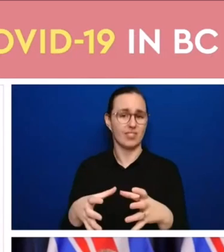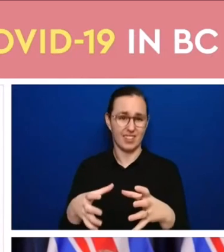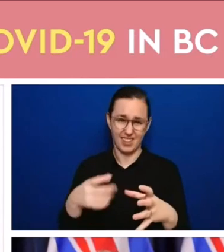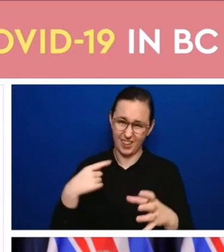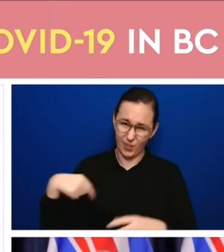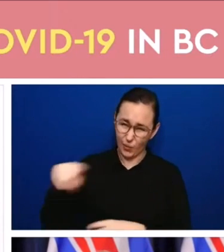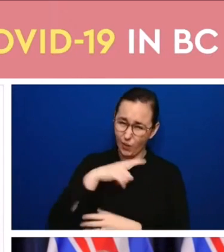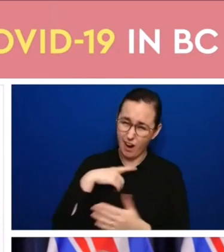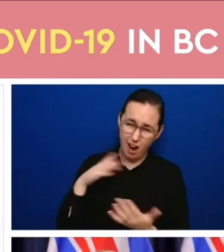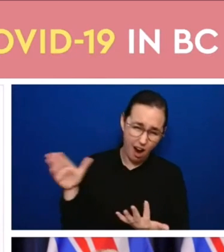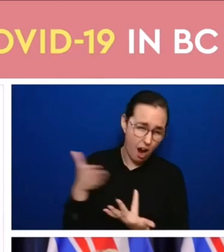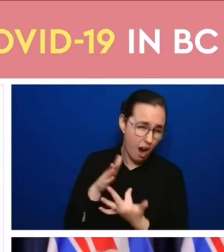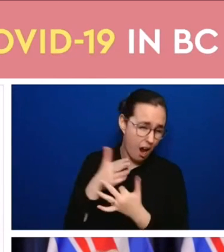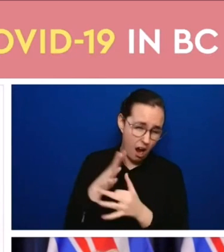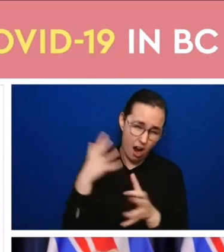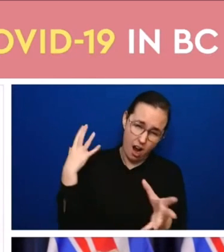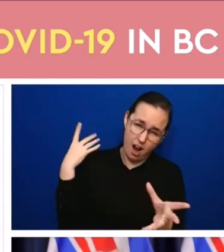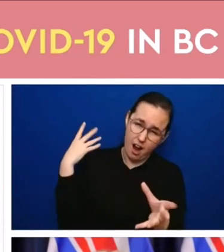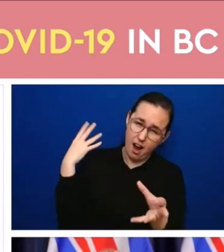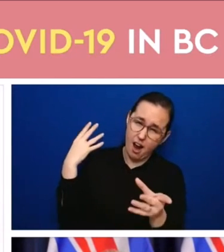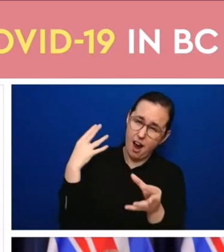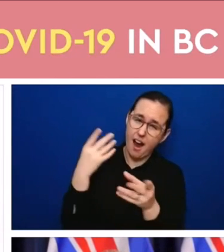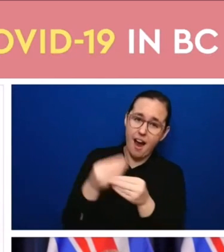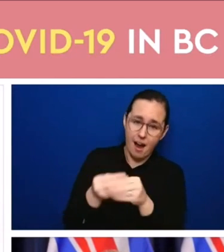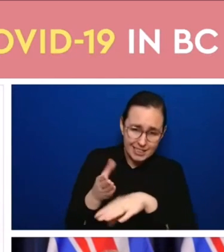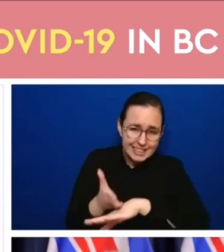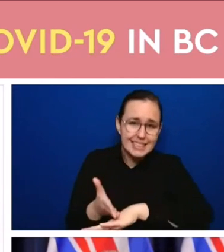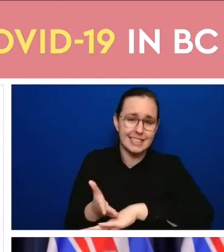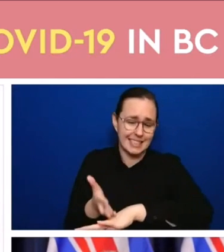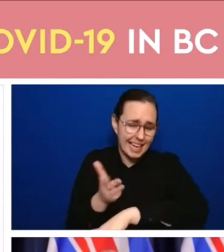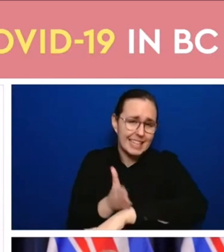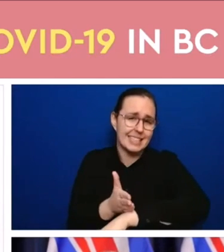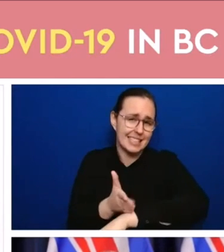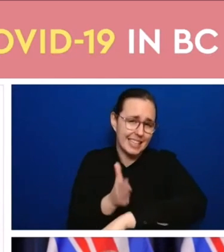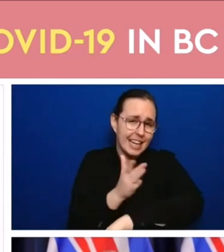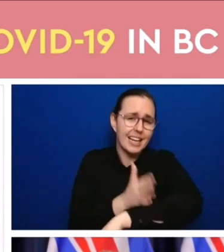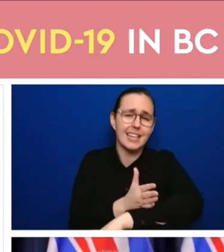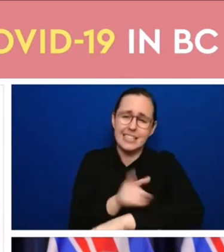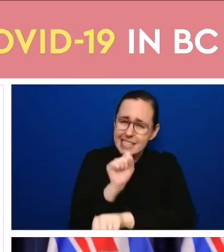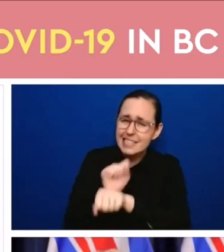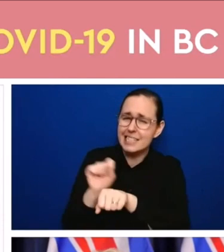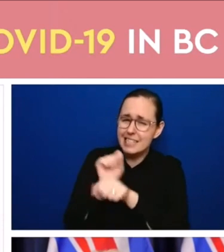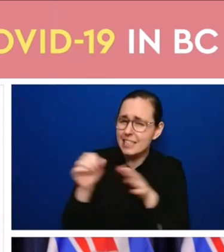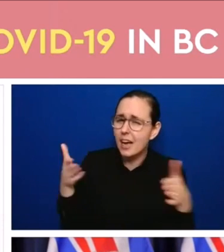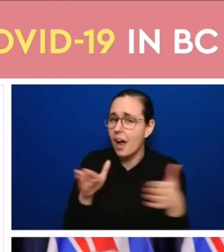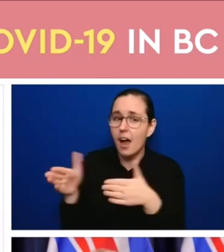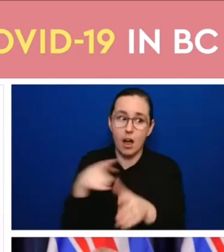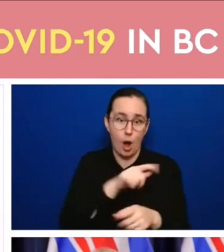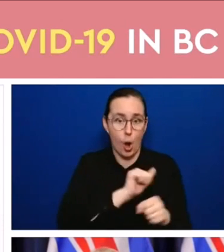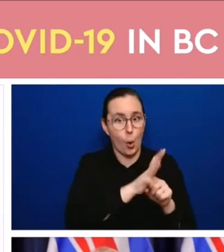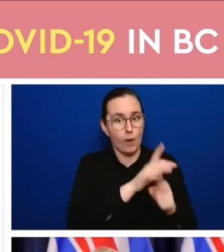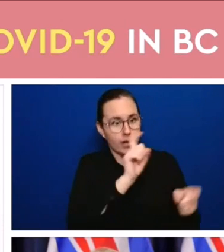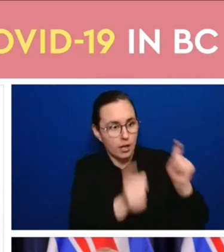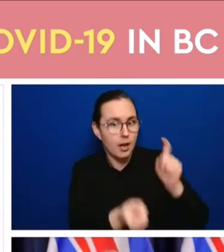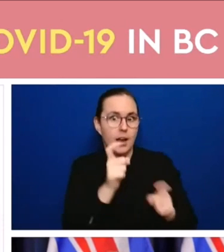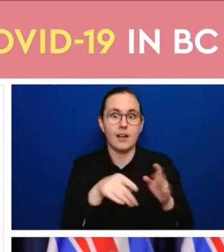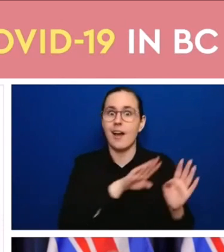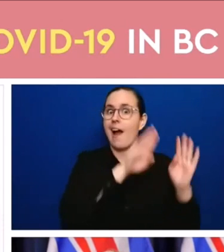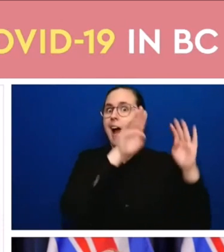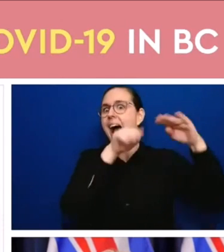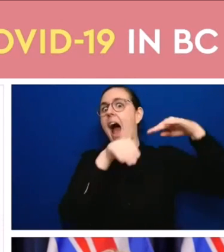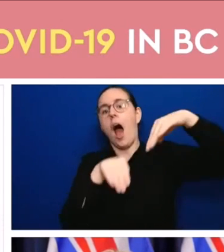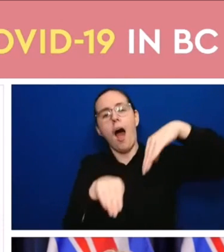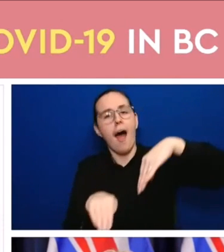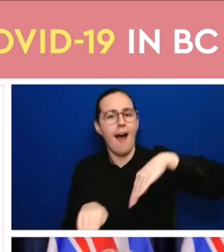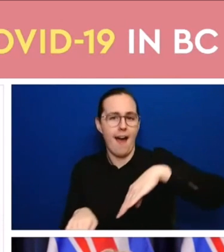through this pandemic to turn the tide on COVID-19 our long-term sustainable strategy about